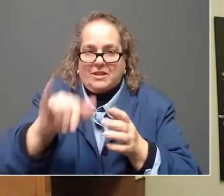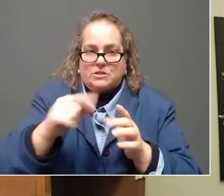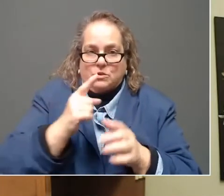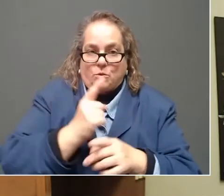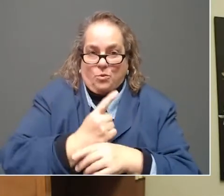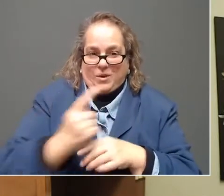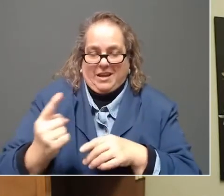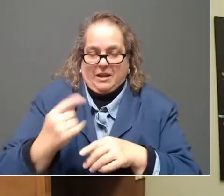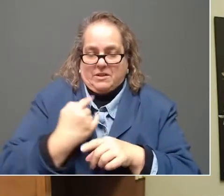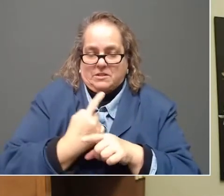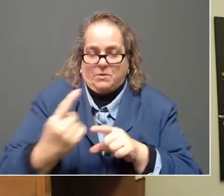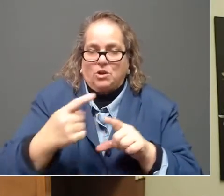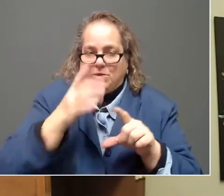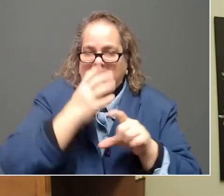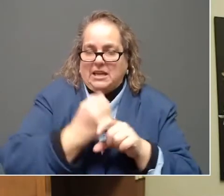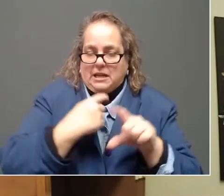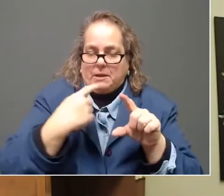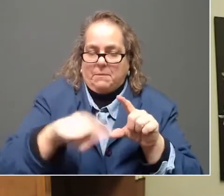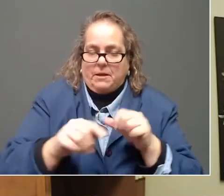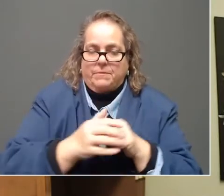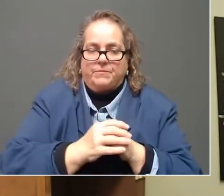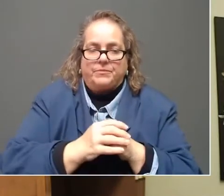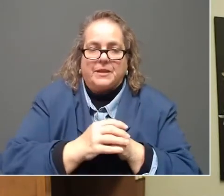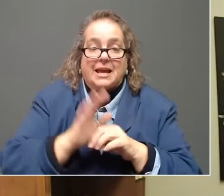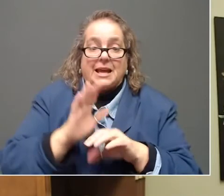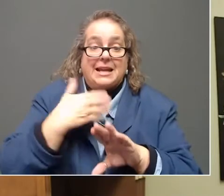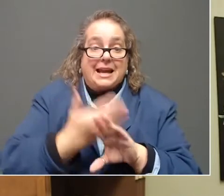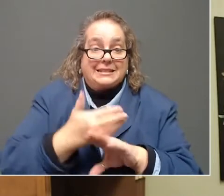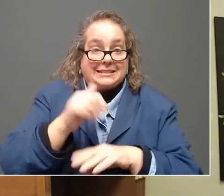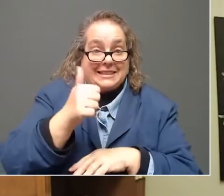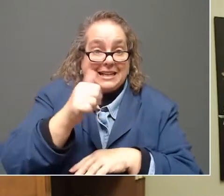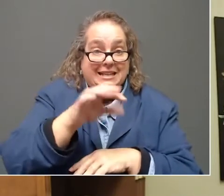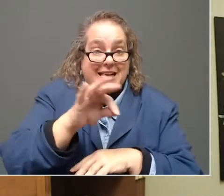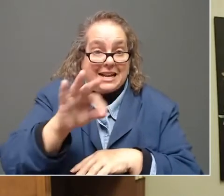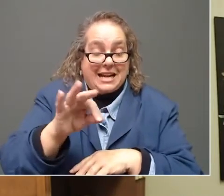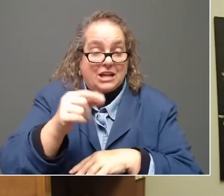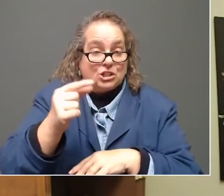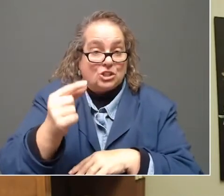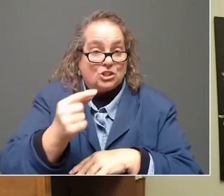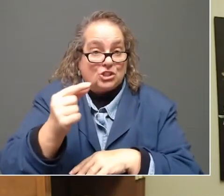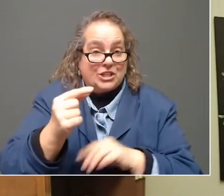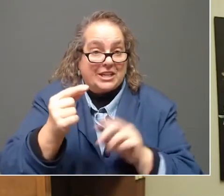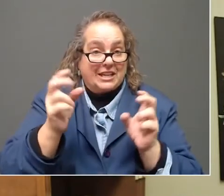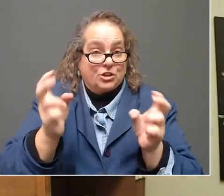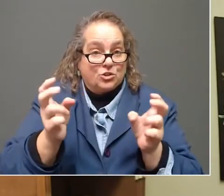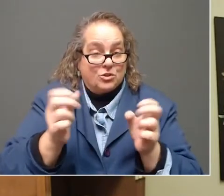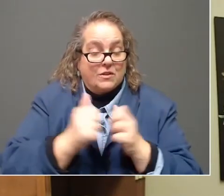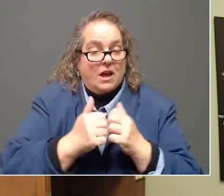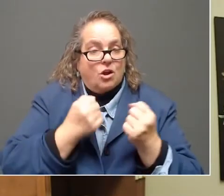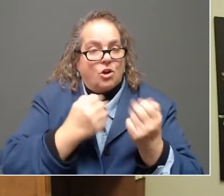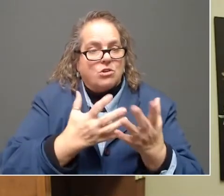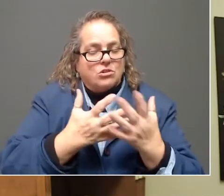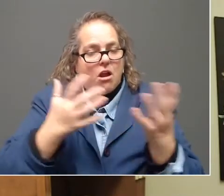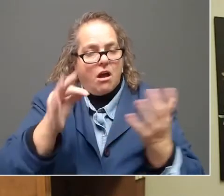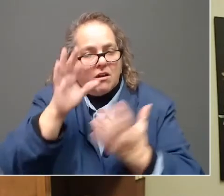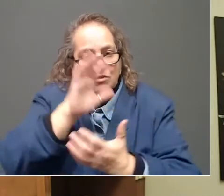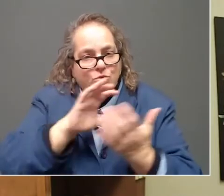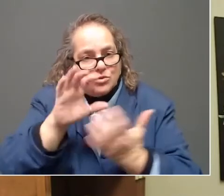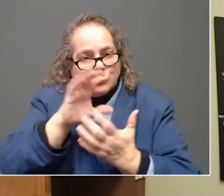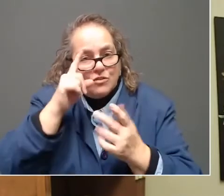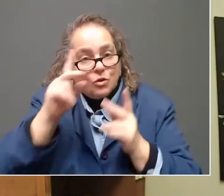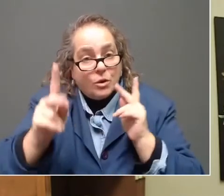Next, I want to talk again about the 1099-G issues that have caused a lot of confusion for people.